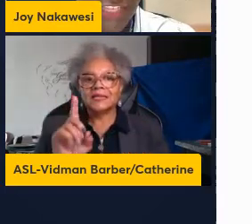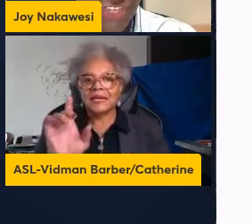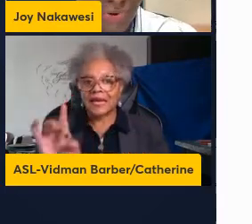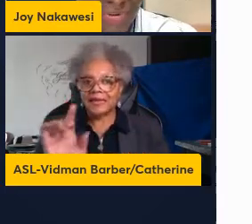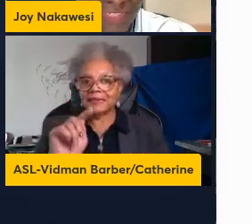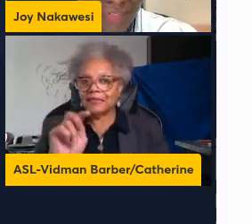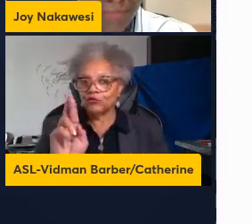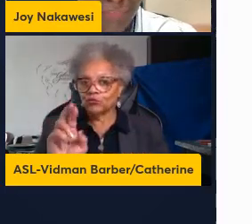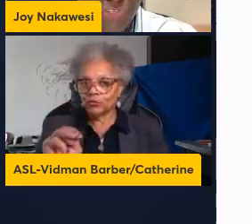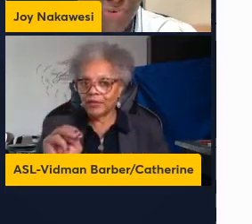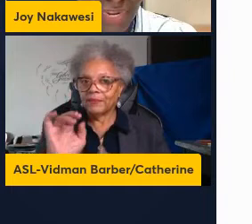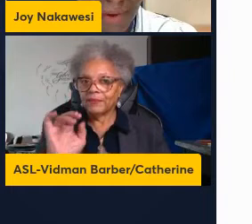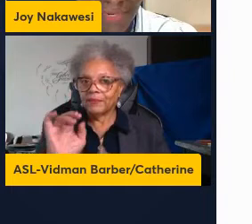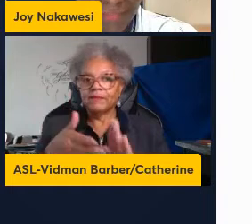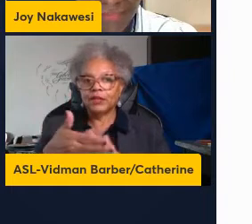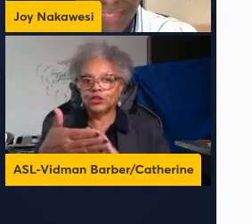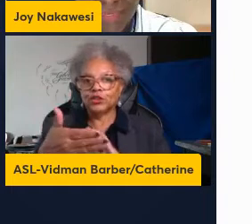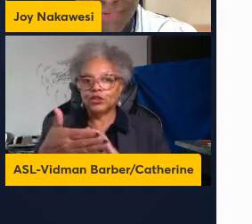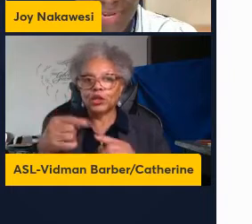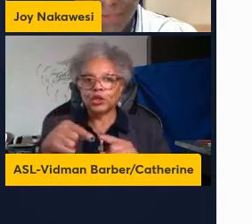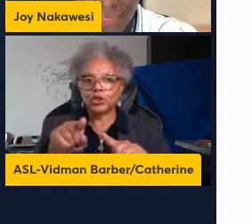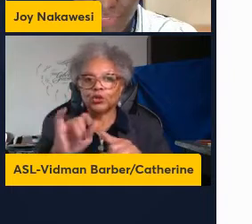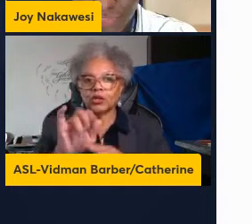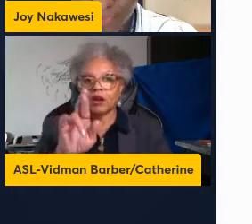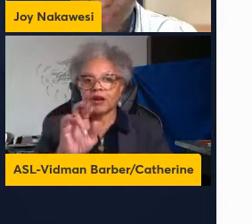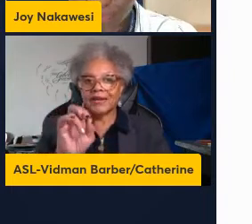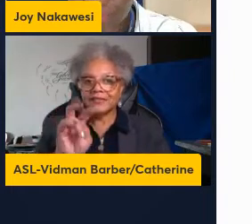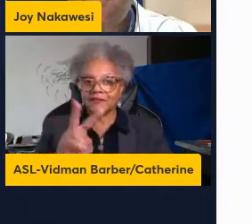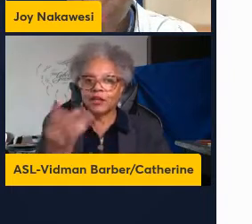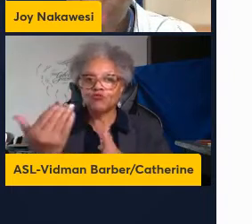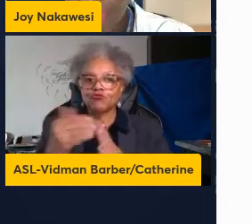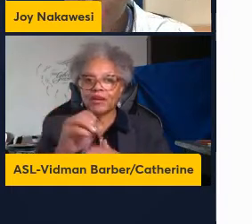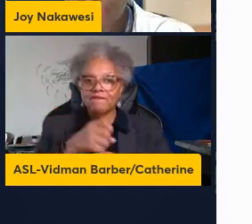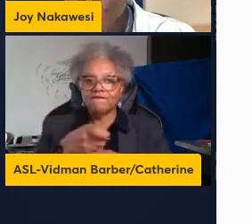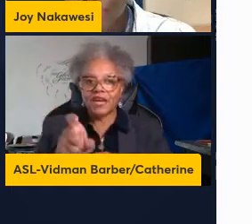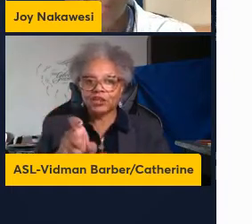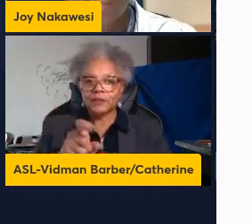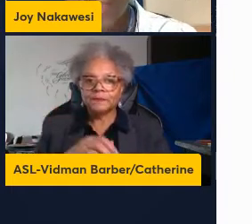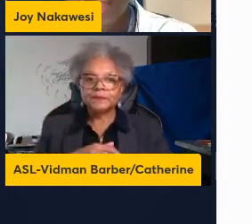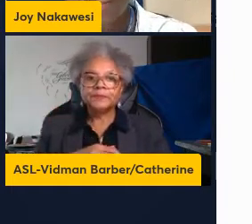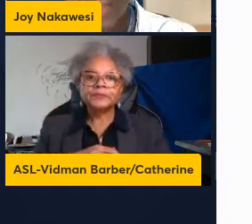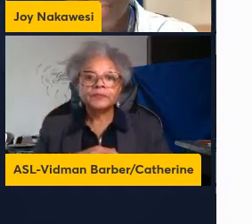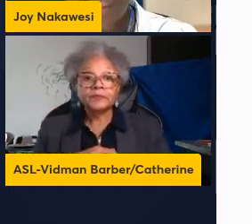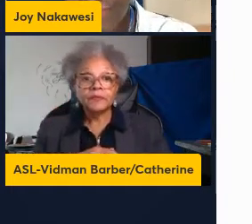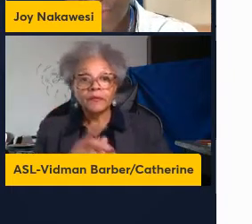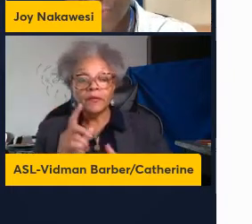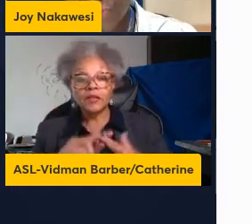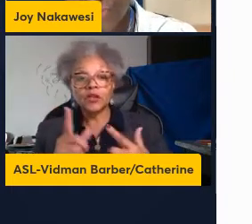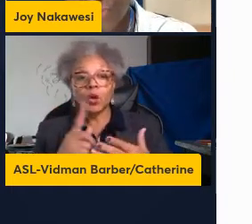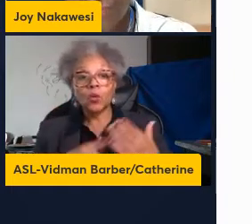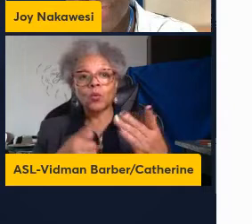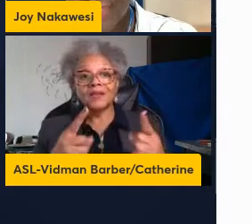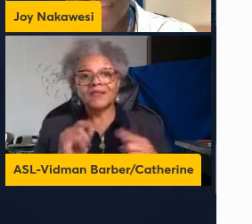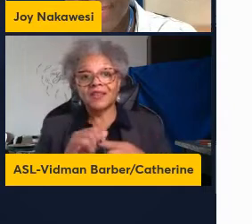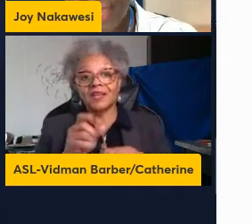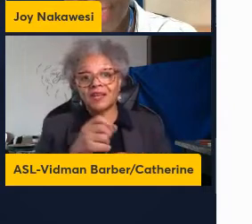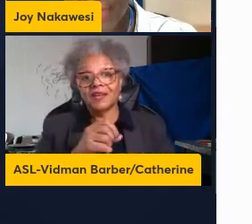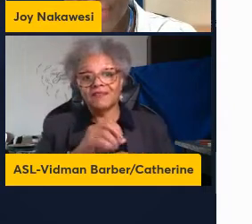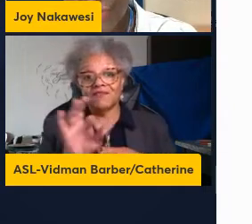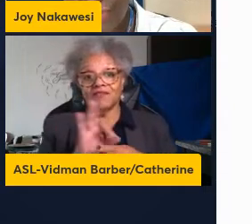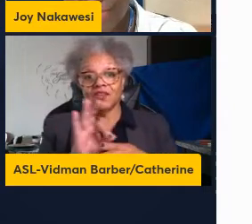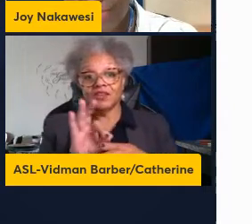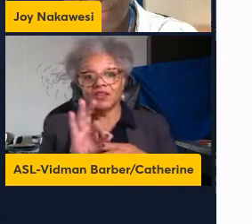cells that are generated during RSV reinfection so one of the effector functions of these